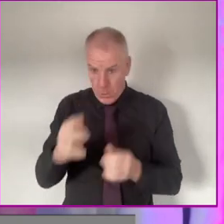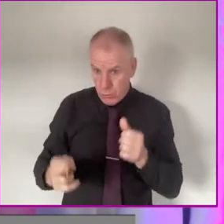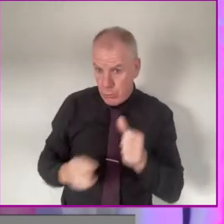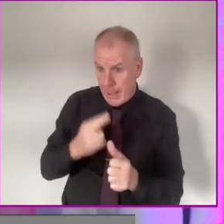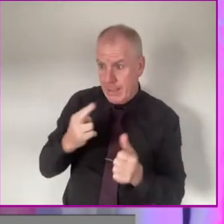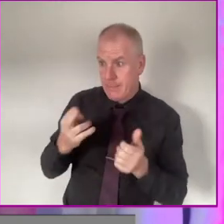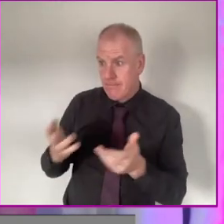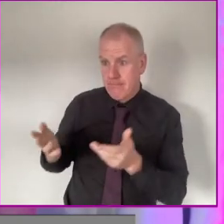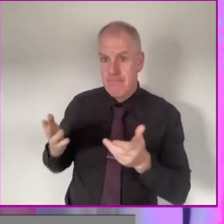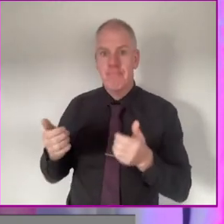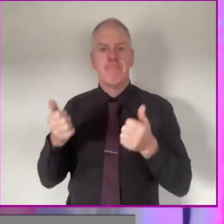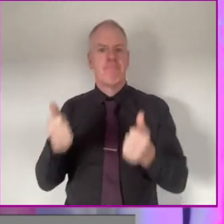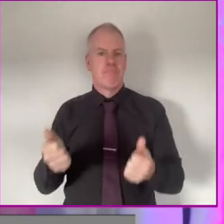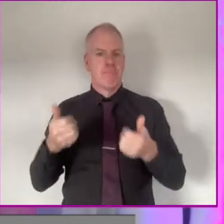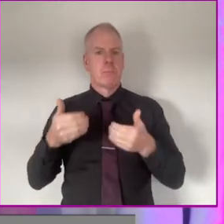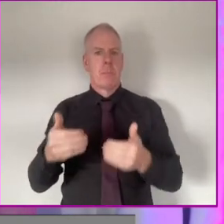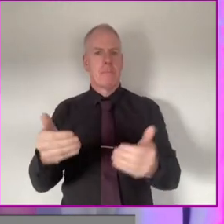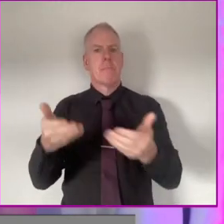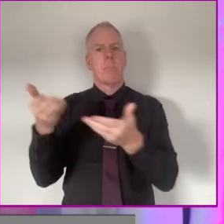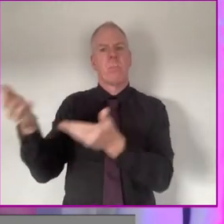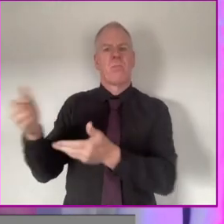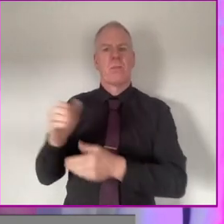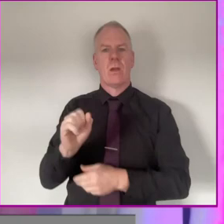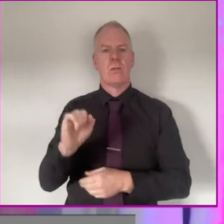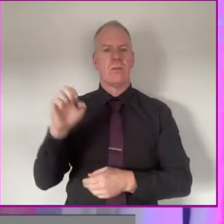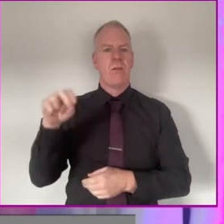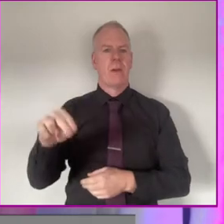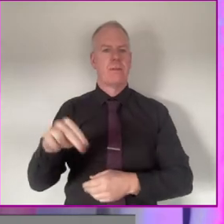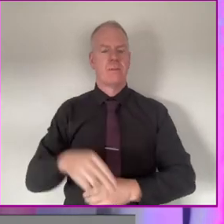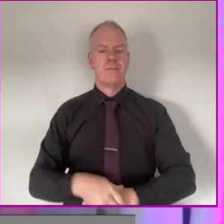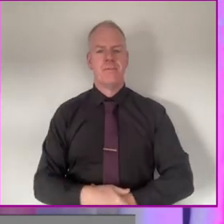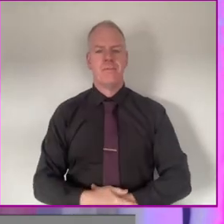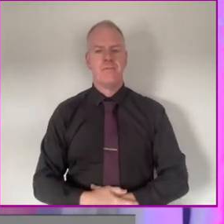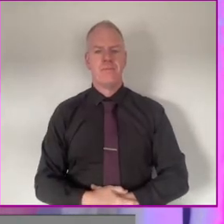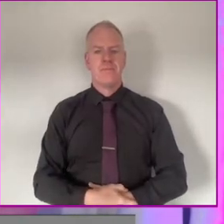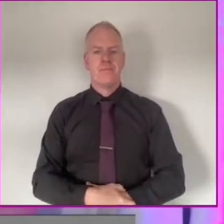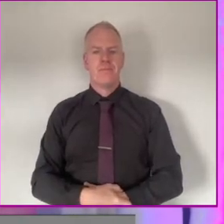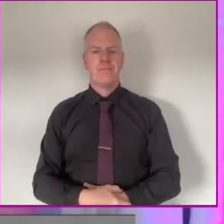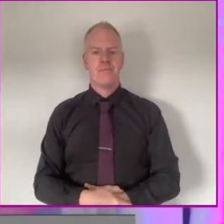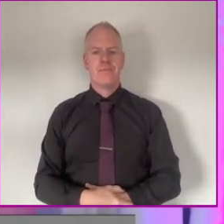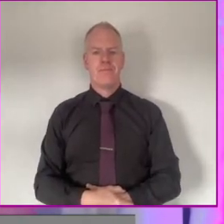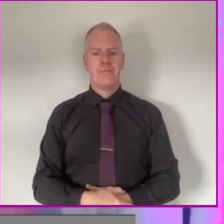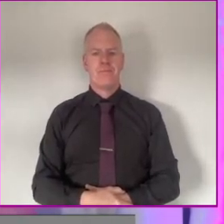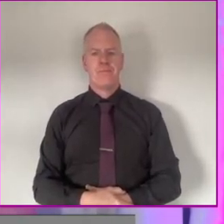So hopefully we're ready to get started now and over to Siobhan. Thank you very much.